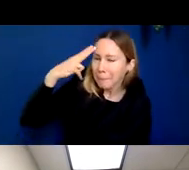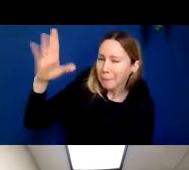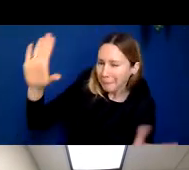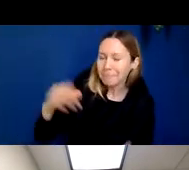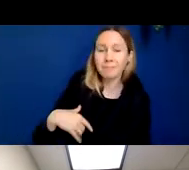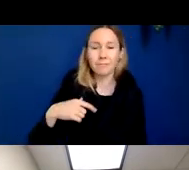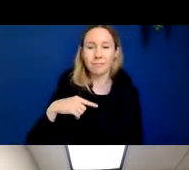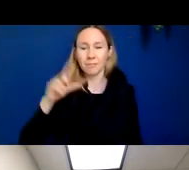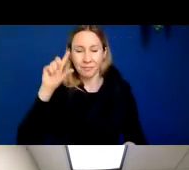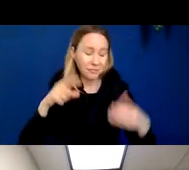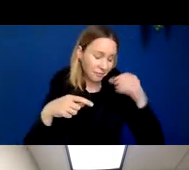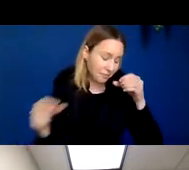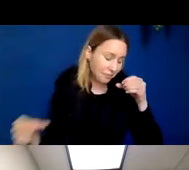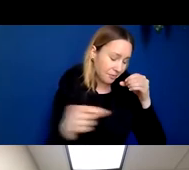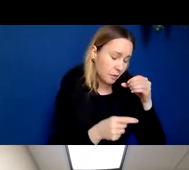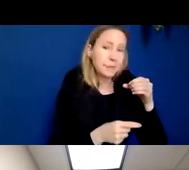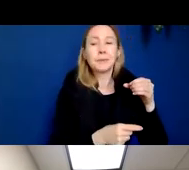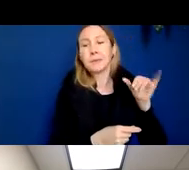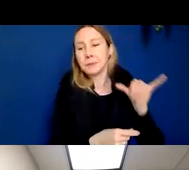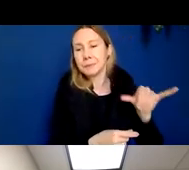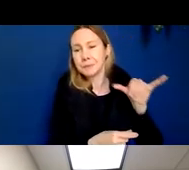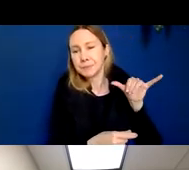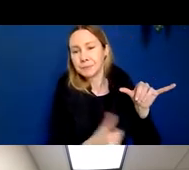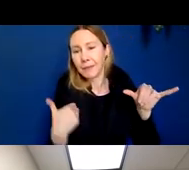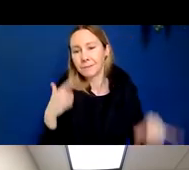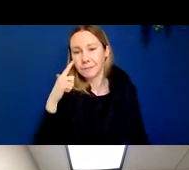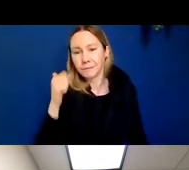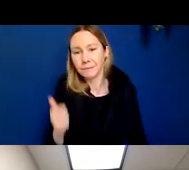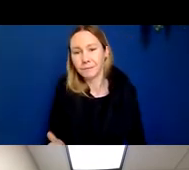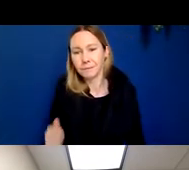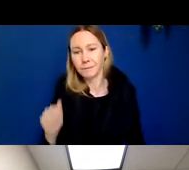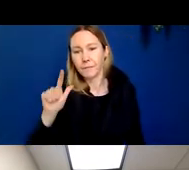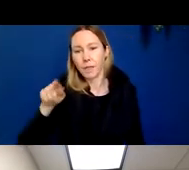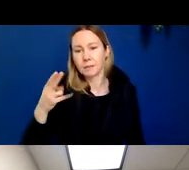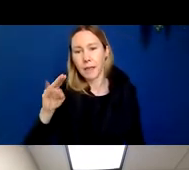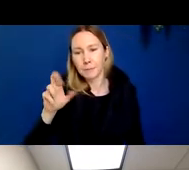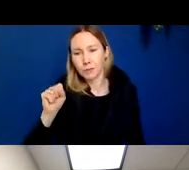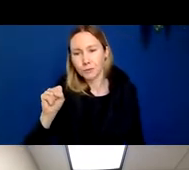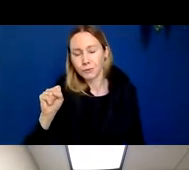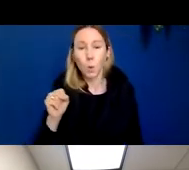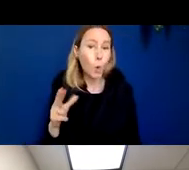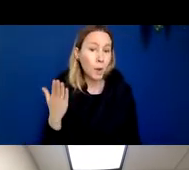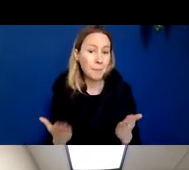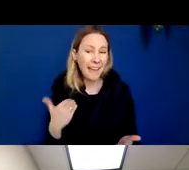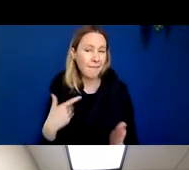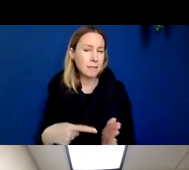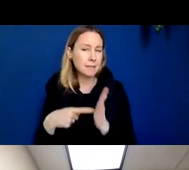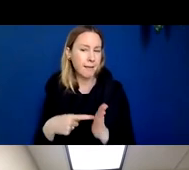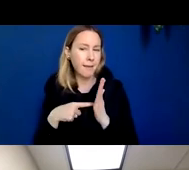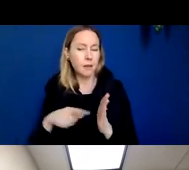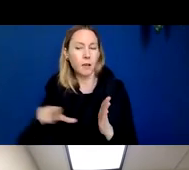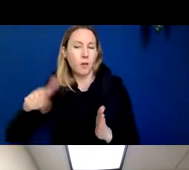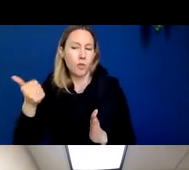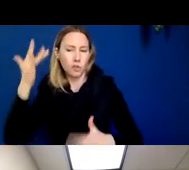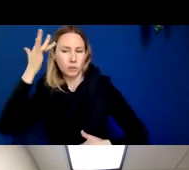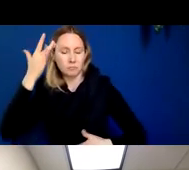that there are Alzheimer's disease changes, let's say, or that there are signs of another disease,